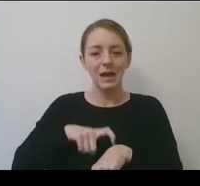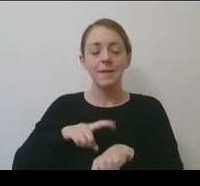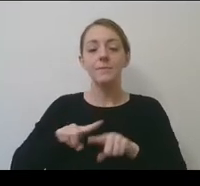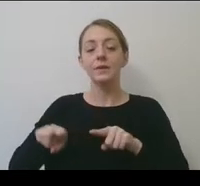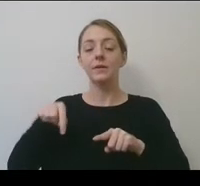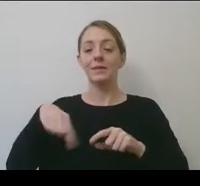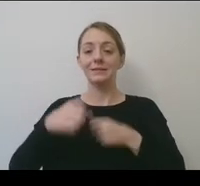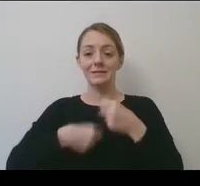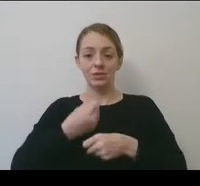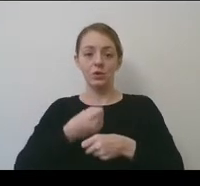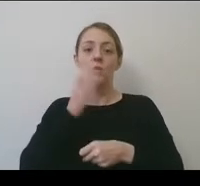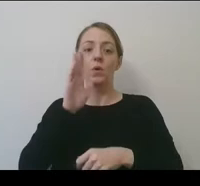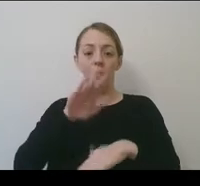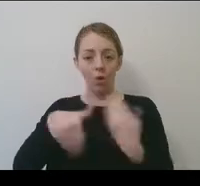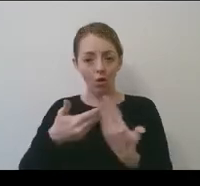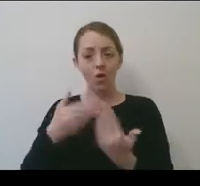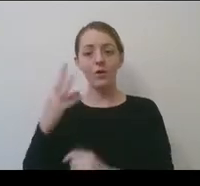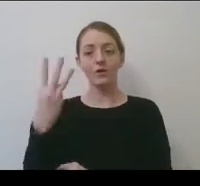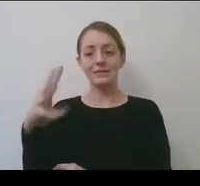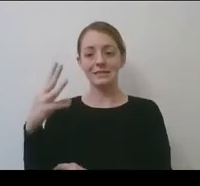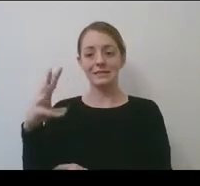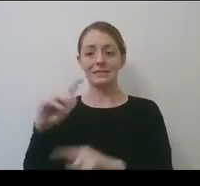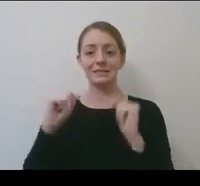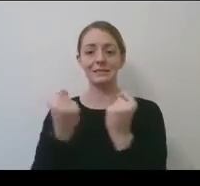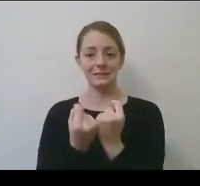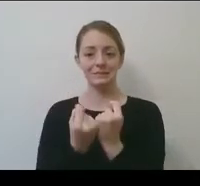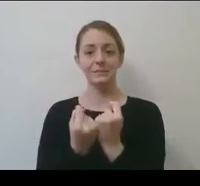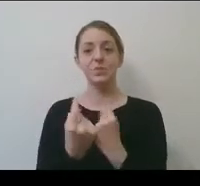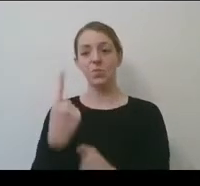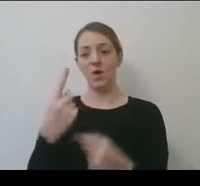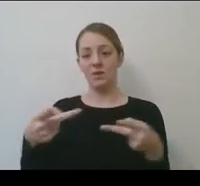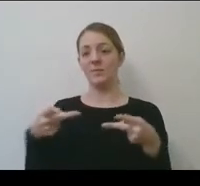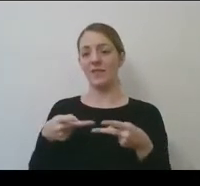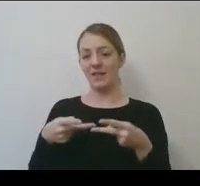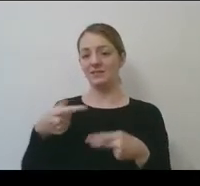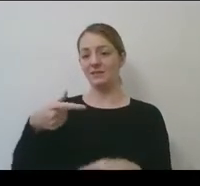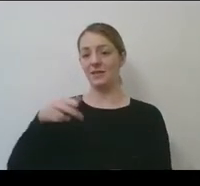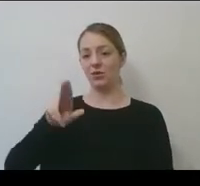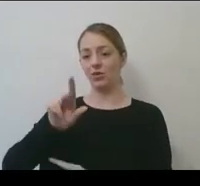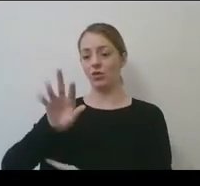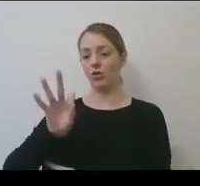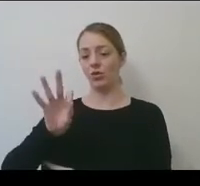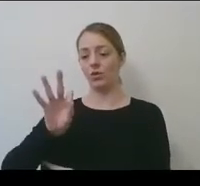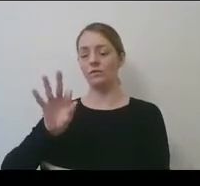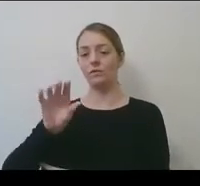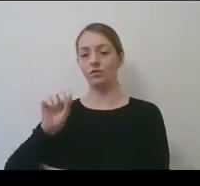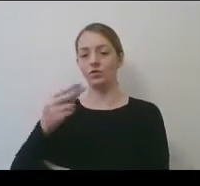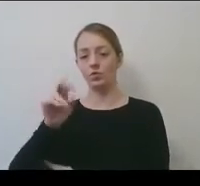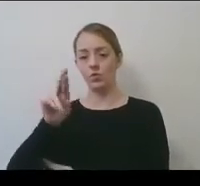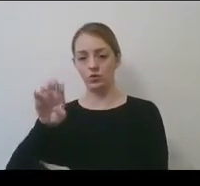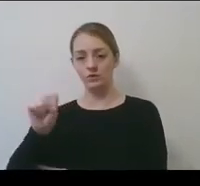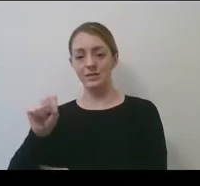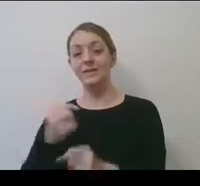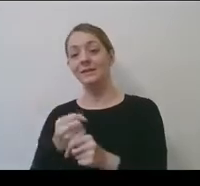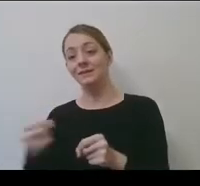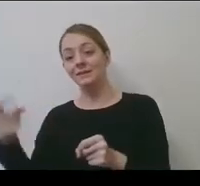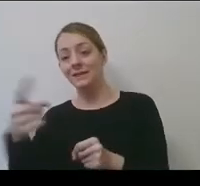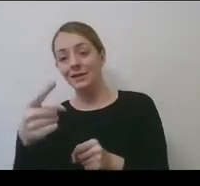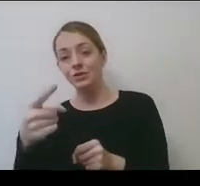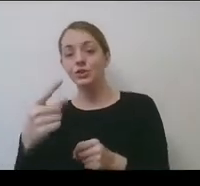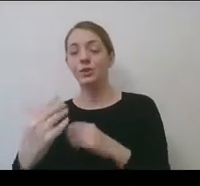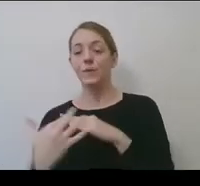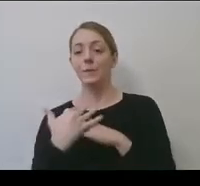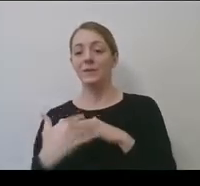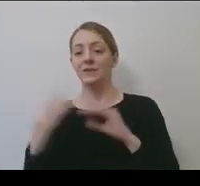we'll have all 16 teams at one site at Gulf Shores. And then next year, it'll give the beach volleyball committee a bit more time to figure out the best format, um,